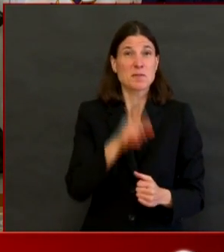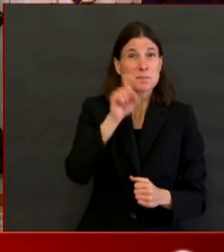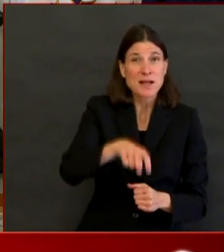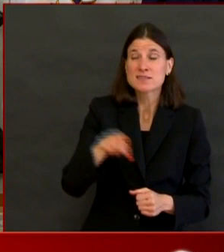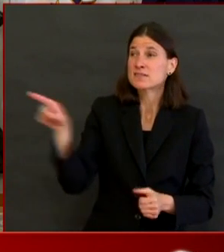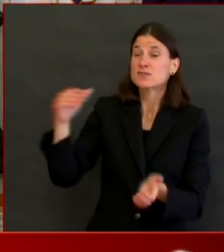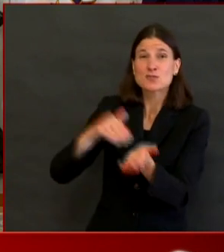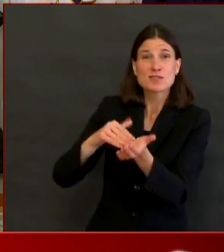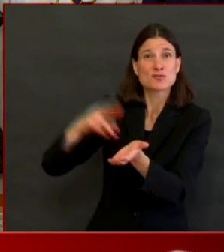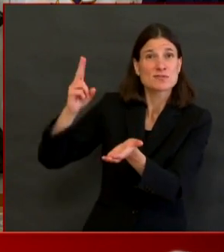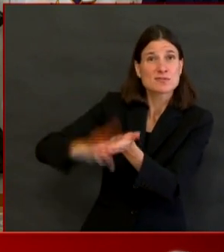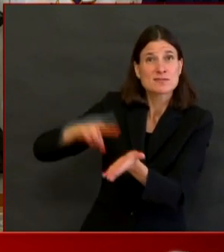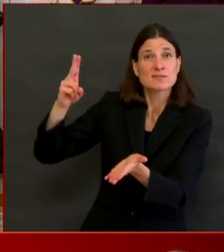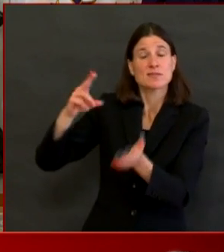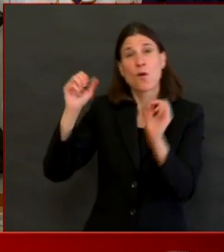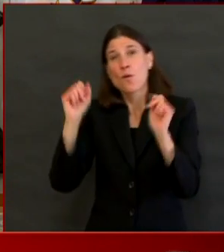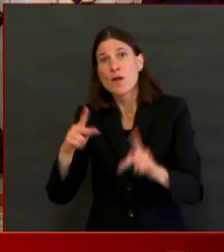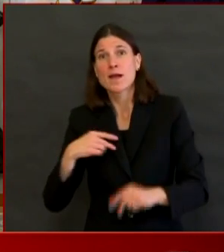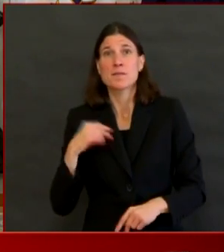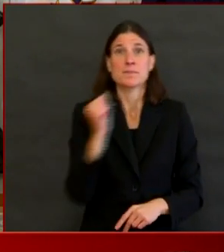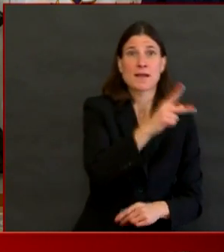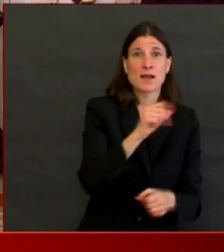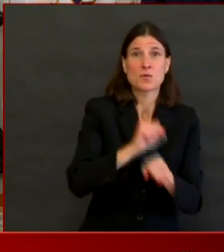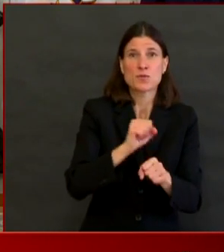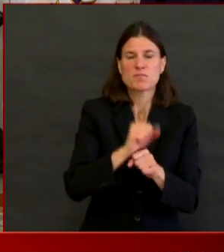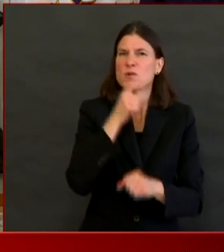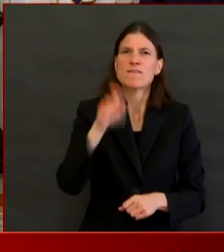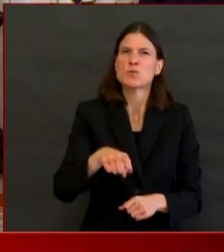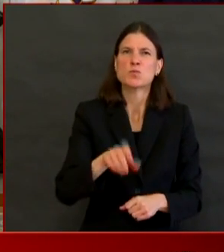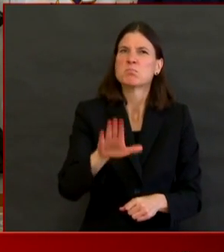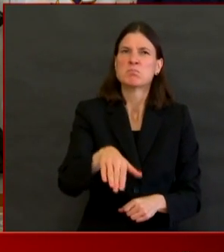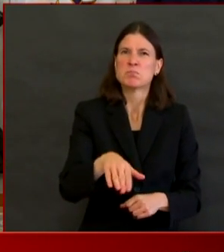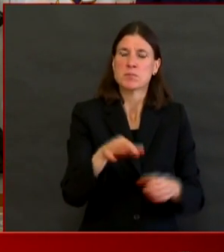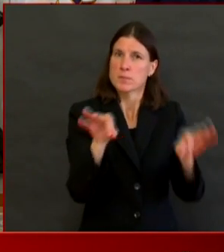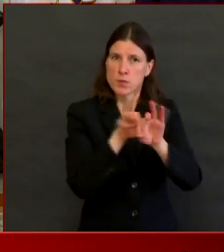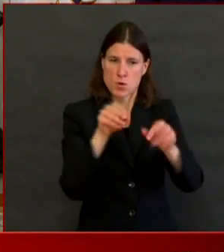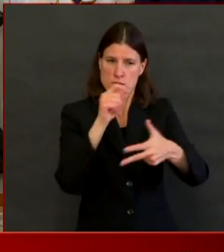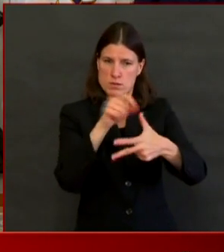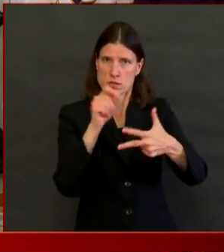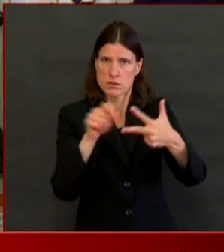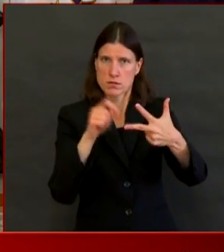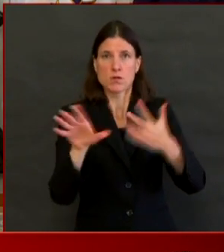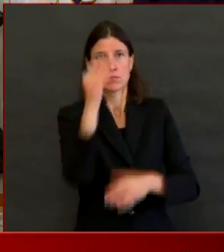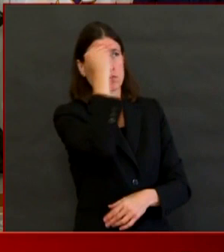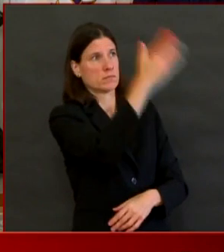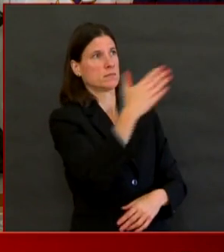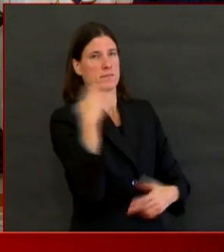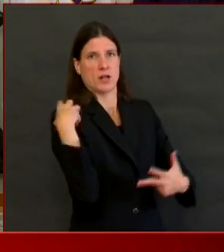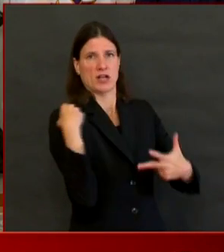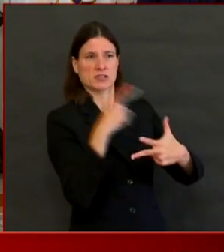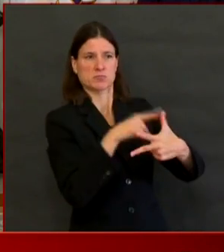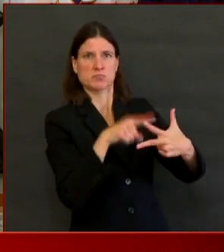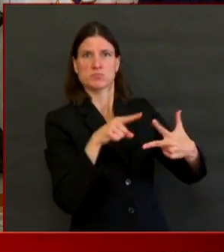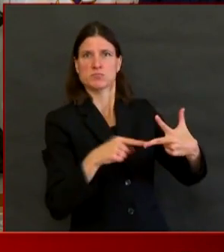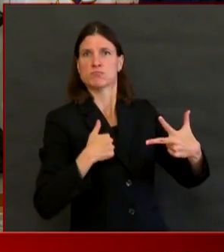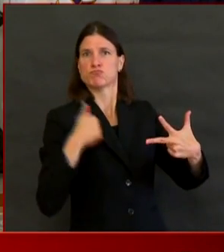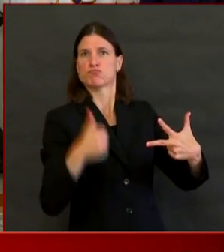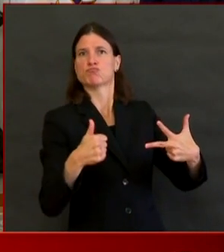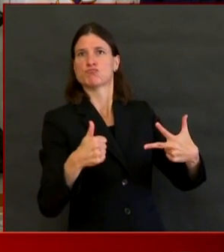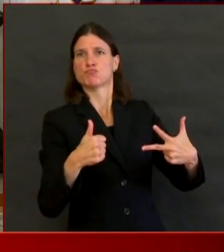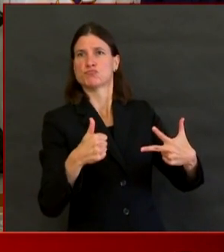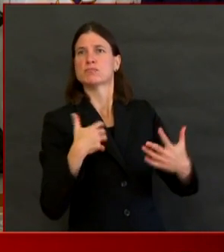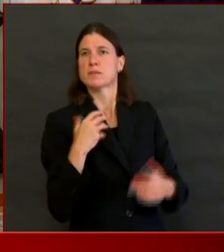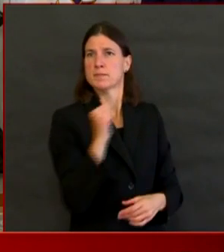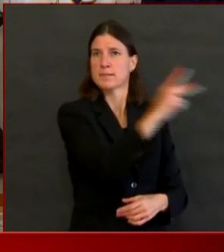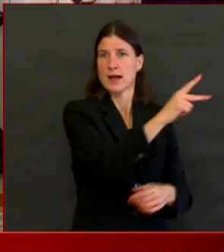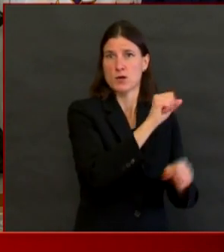with the information needed to help address that and want to make sure that we are doing it in a way that does not overwhelm the